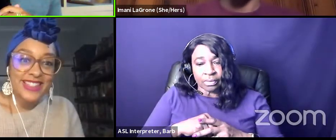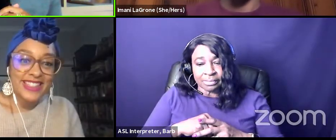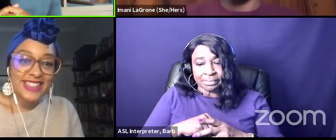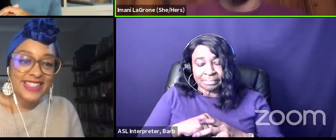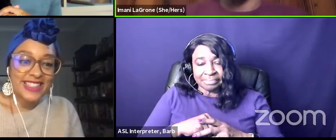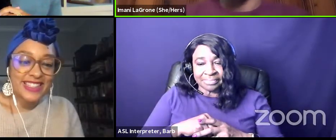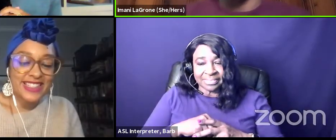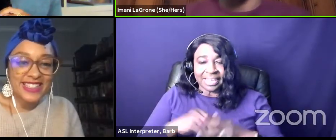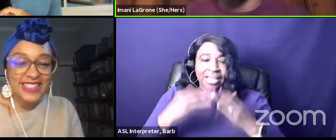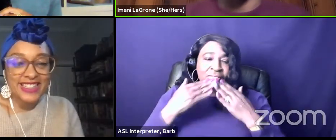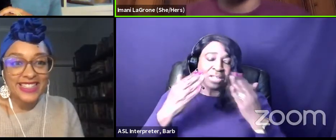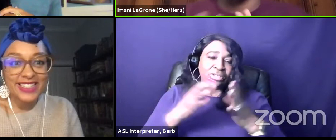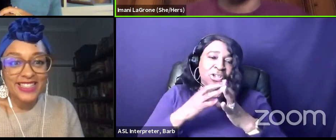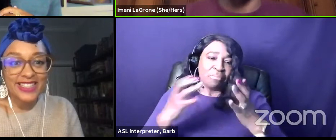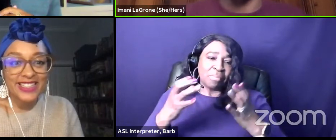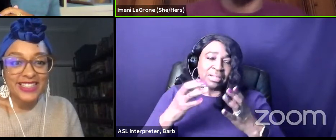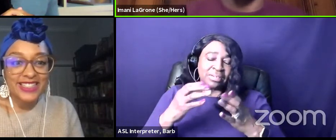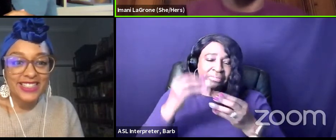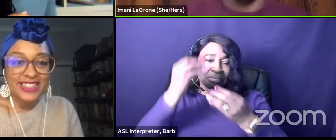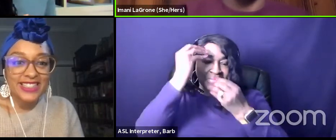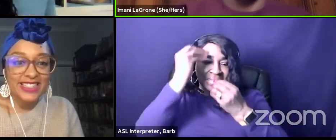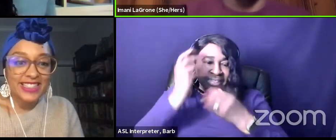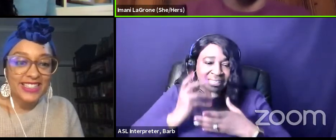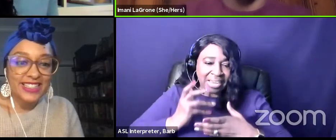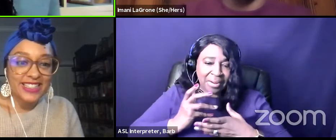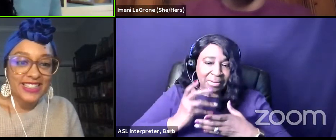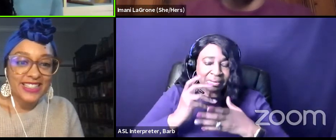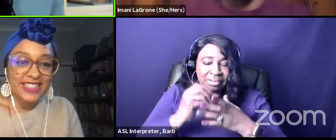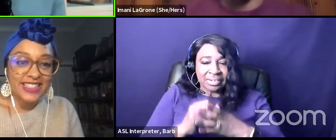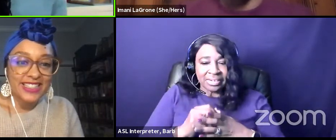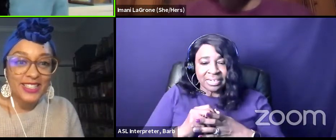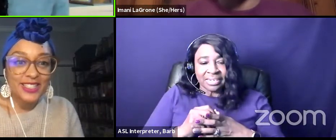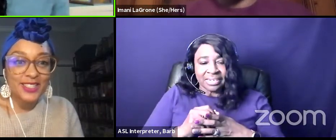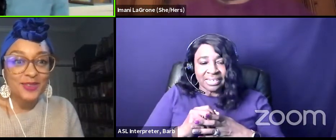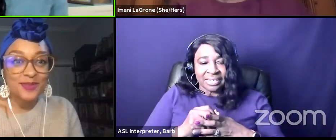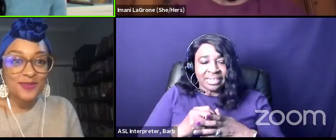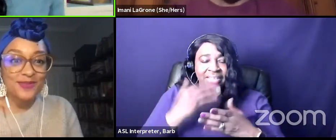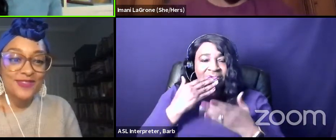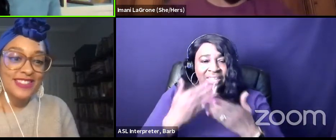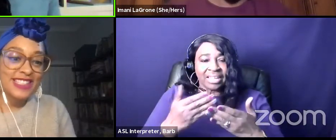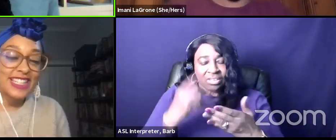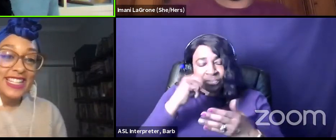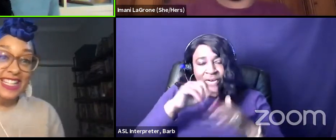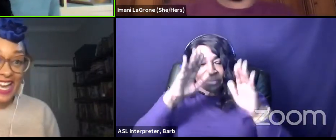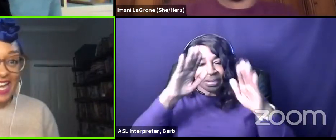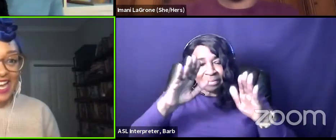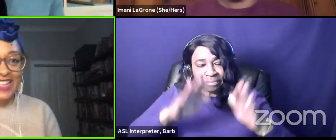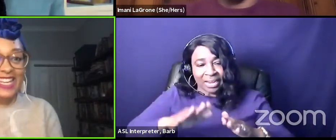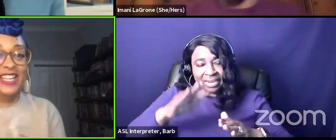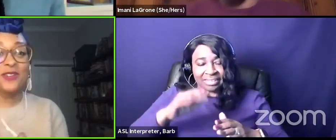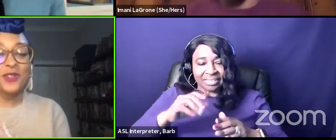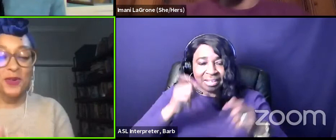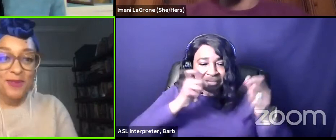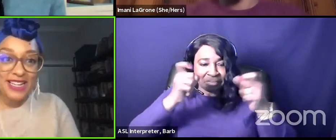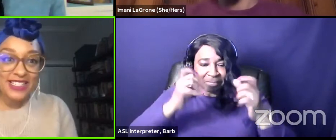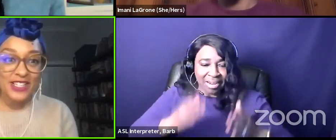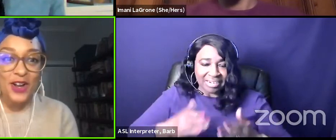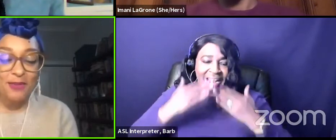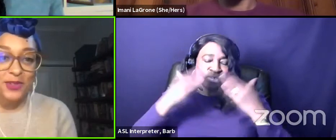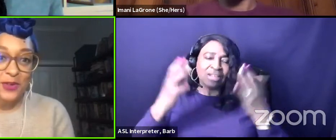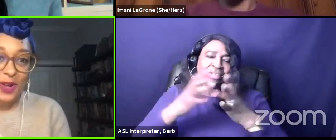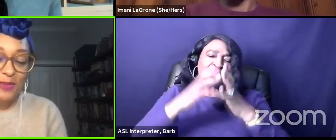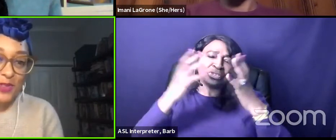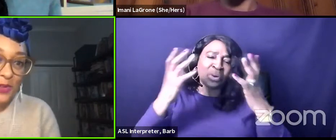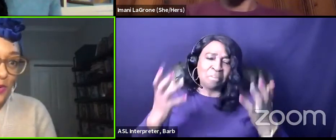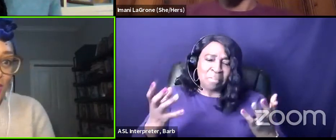thank you so much for sharing thank you for being a fantastic moderator yay thank you so much